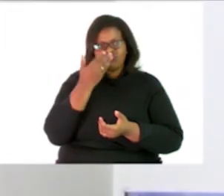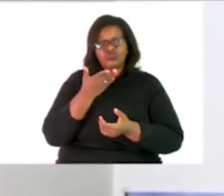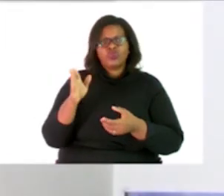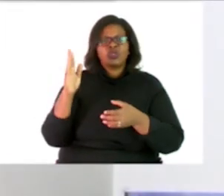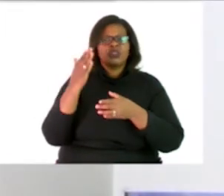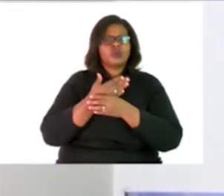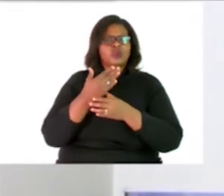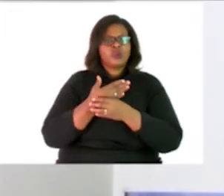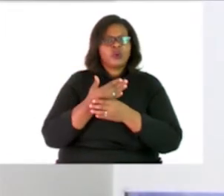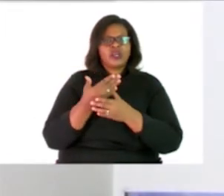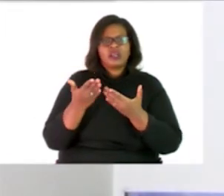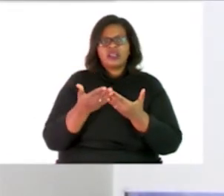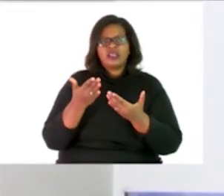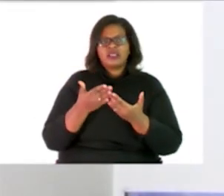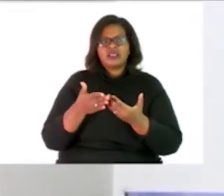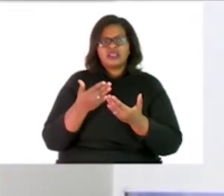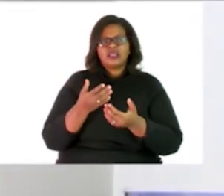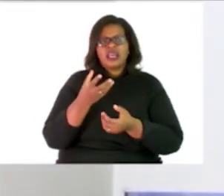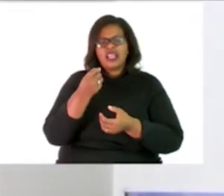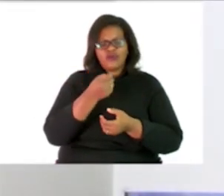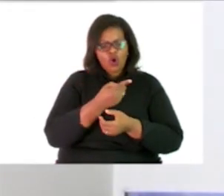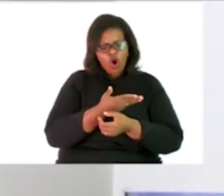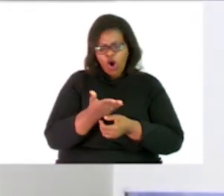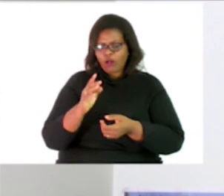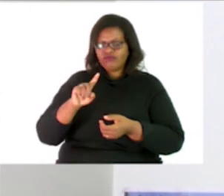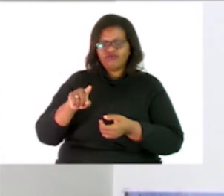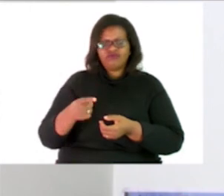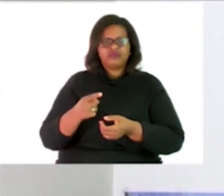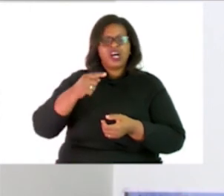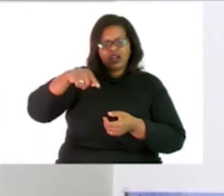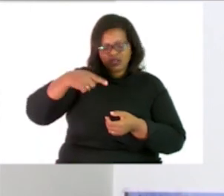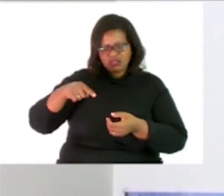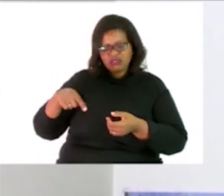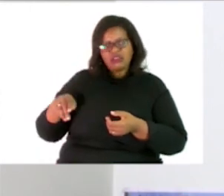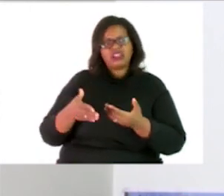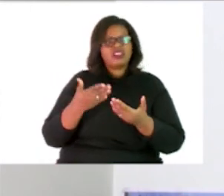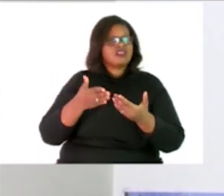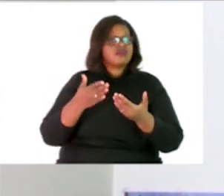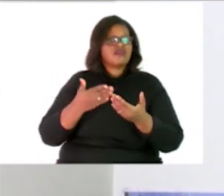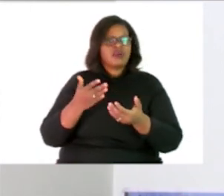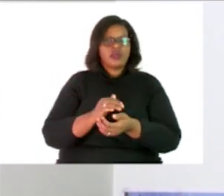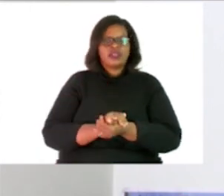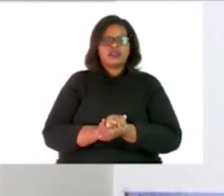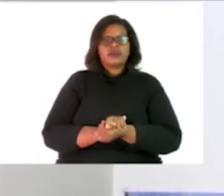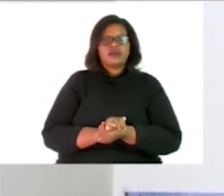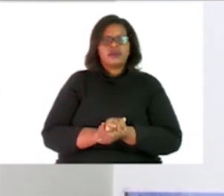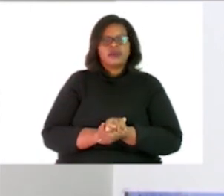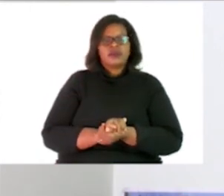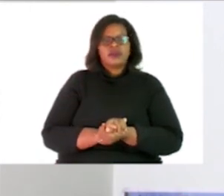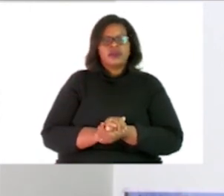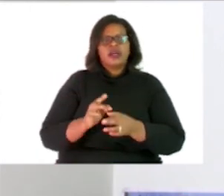activity and get everything correct it's very easy and I